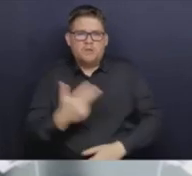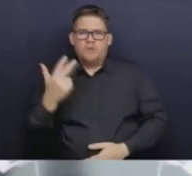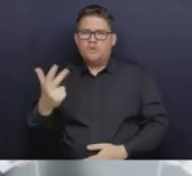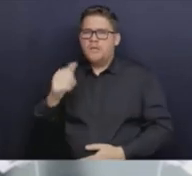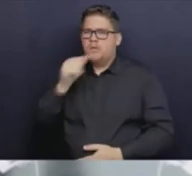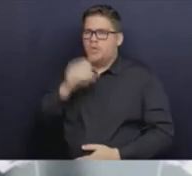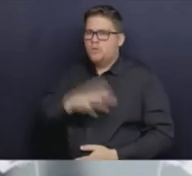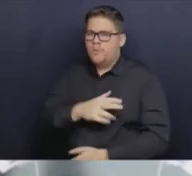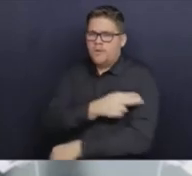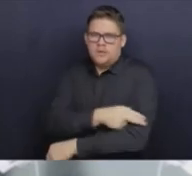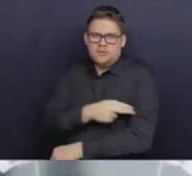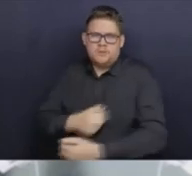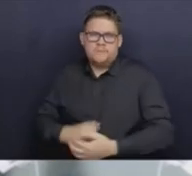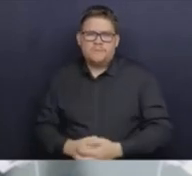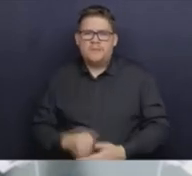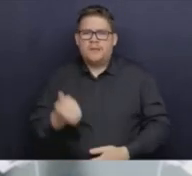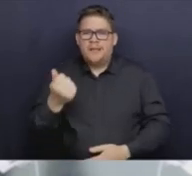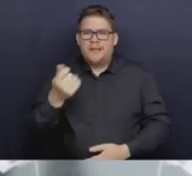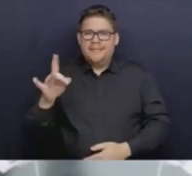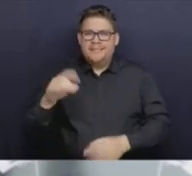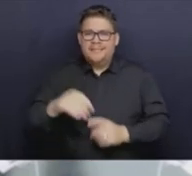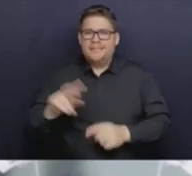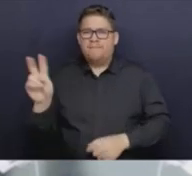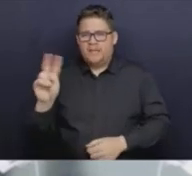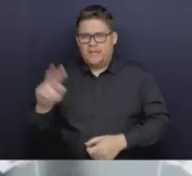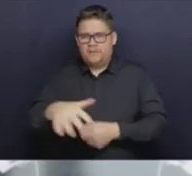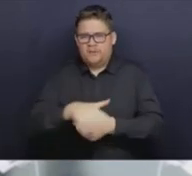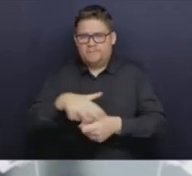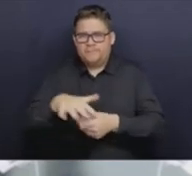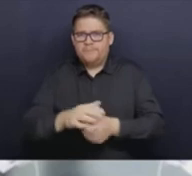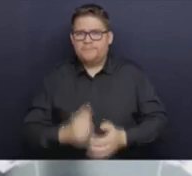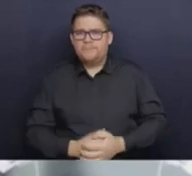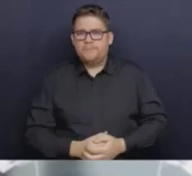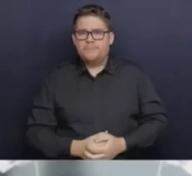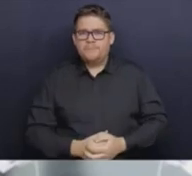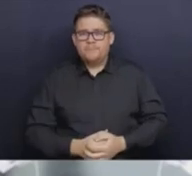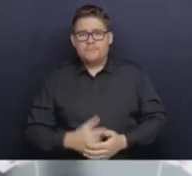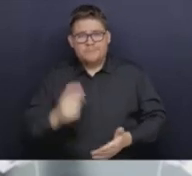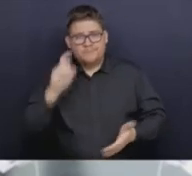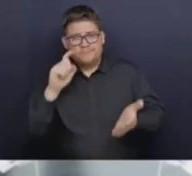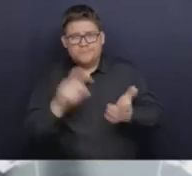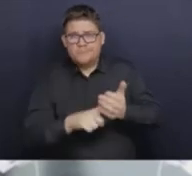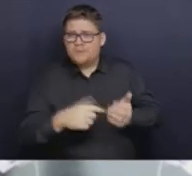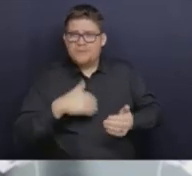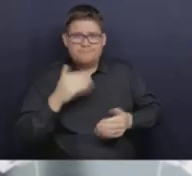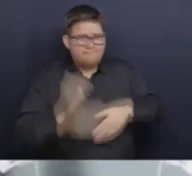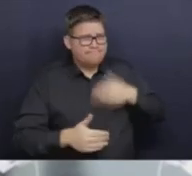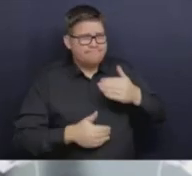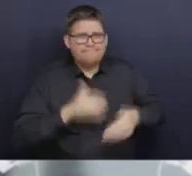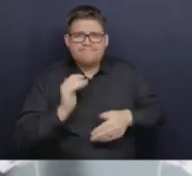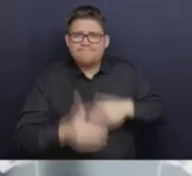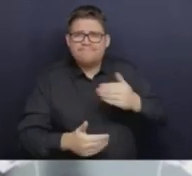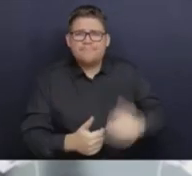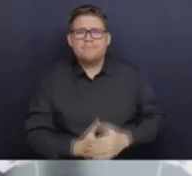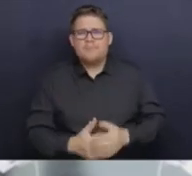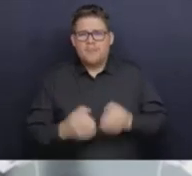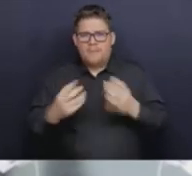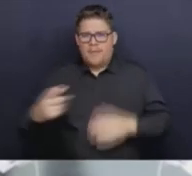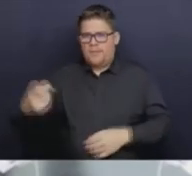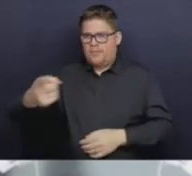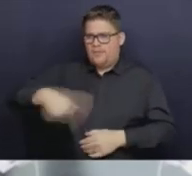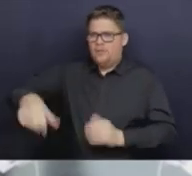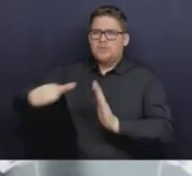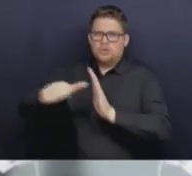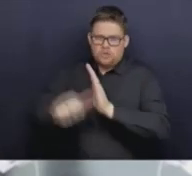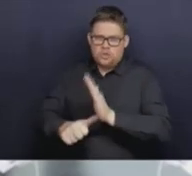Hospitals. As we've noted in the past, we've moved very quickly and a very significant number of those surgeries will be rescheduled and done